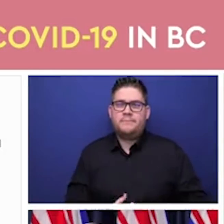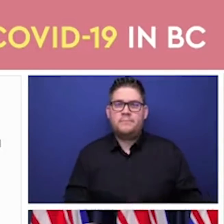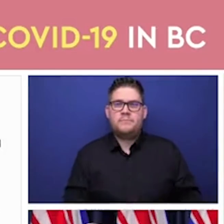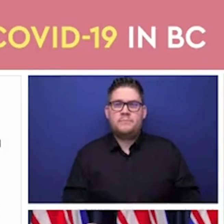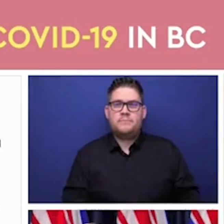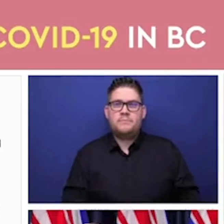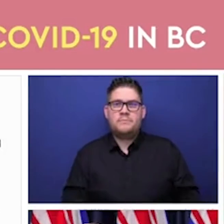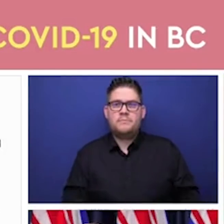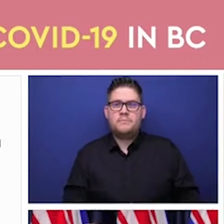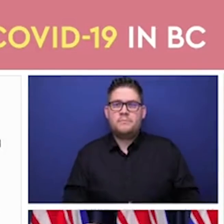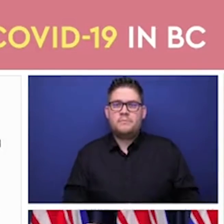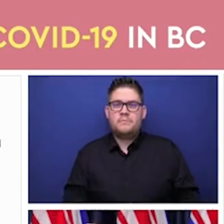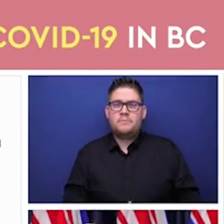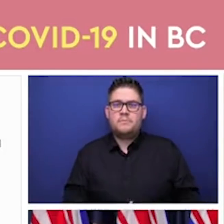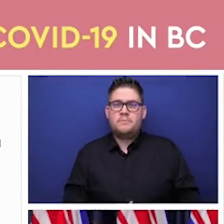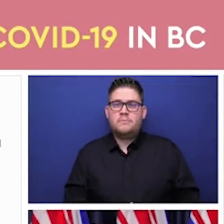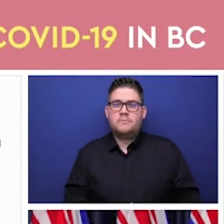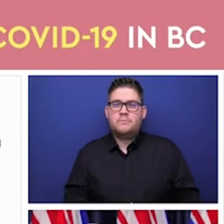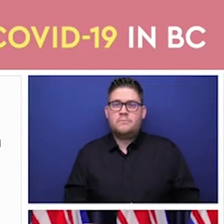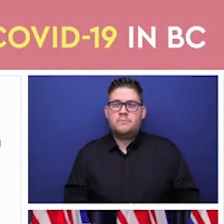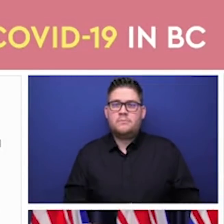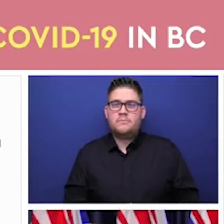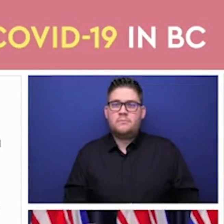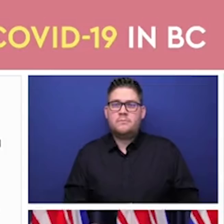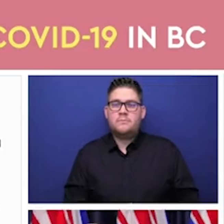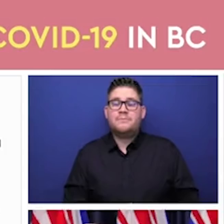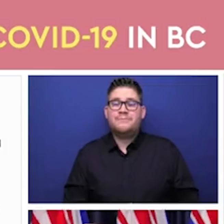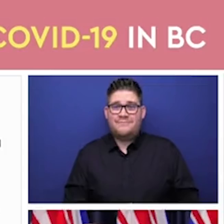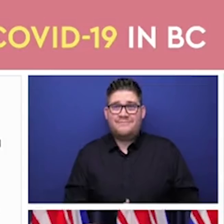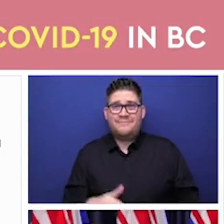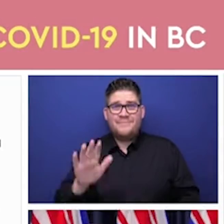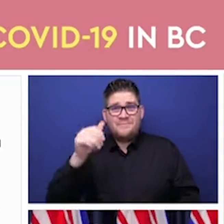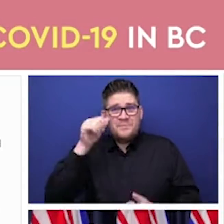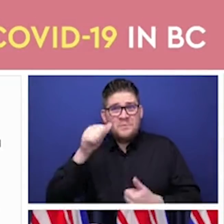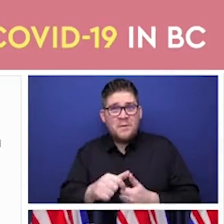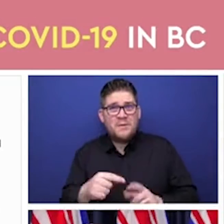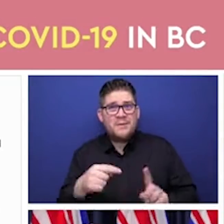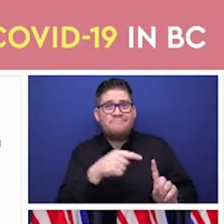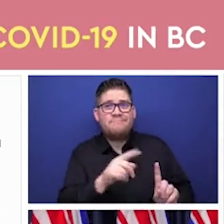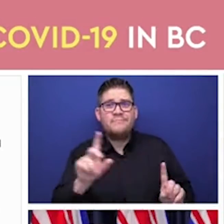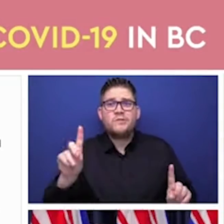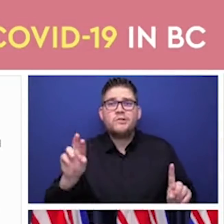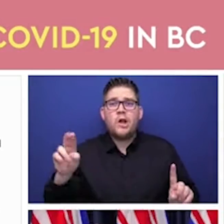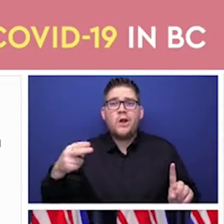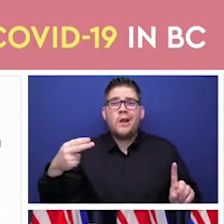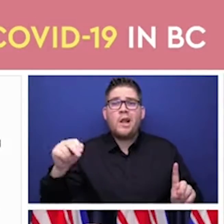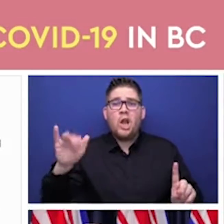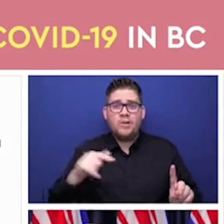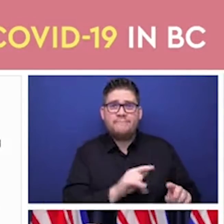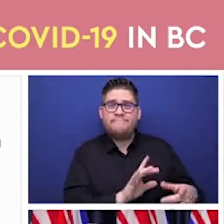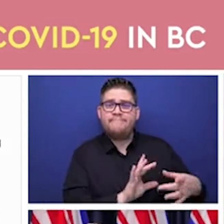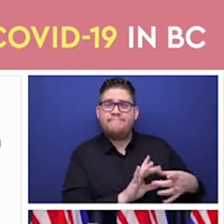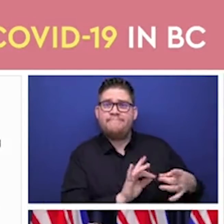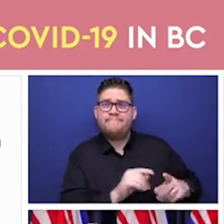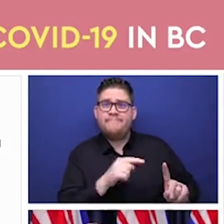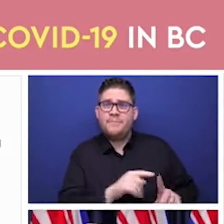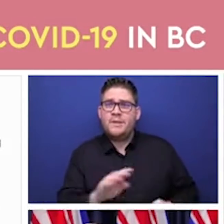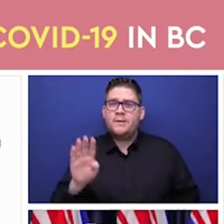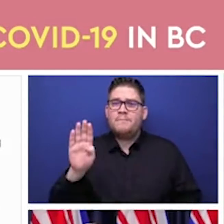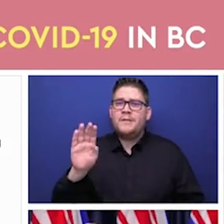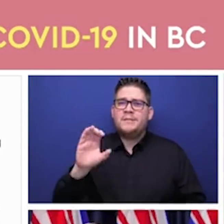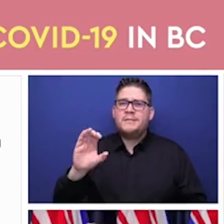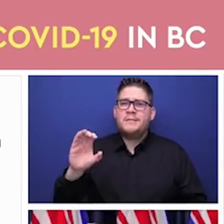to track every vaccine that's given, who it went to, where they live, how old they were. And in the case of these last